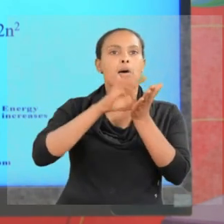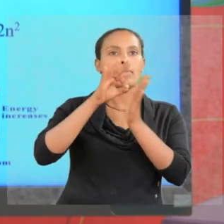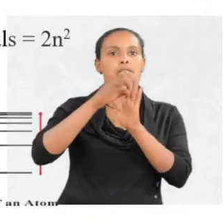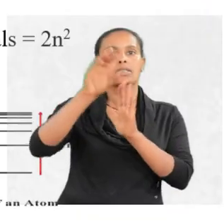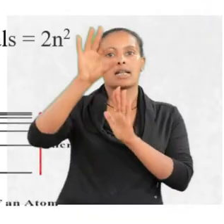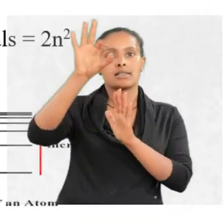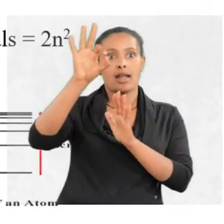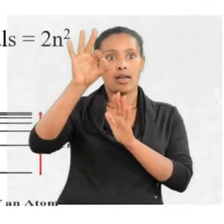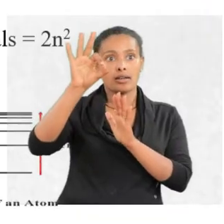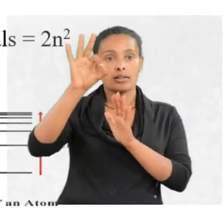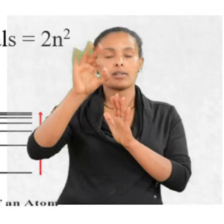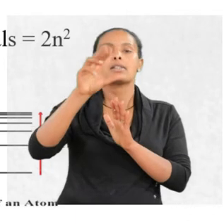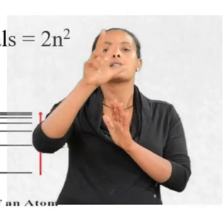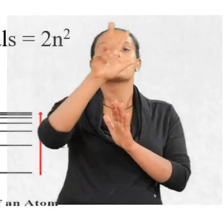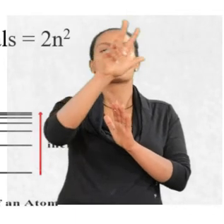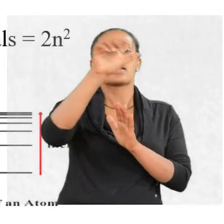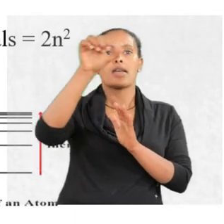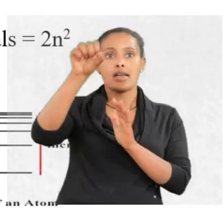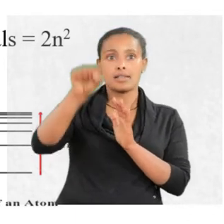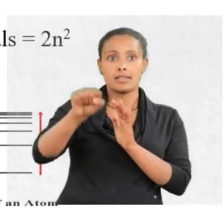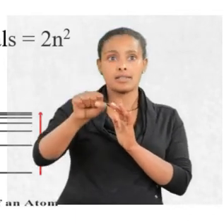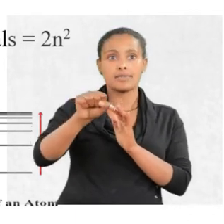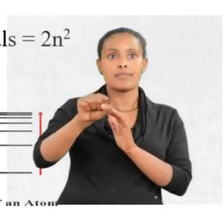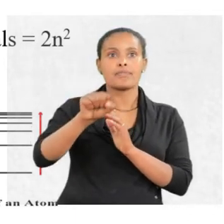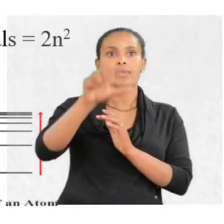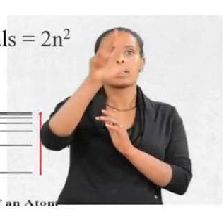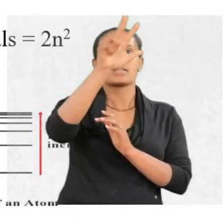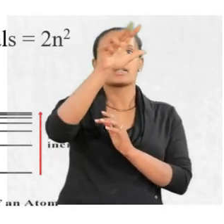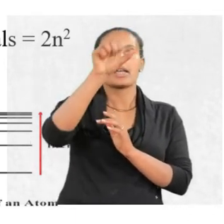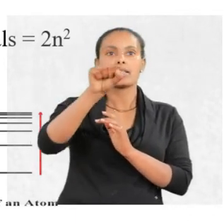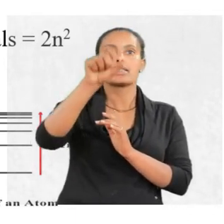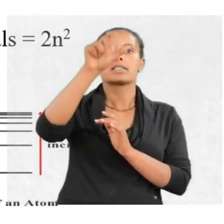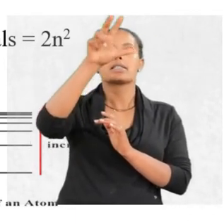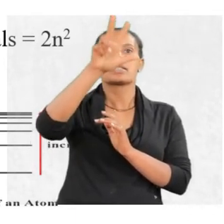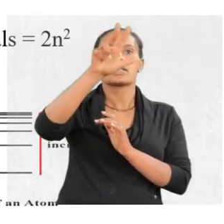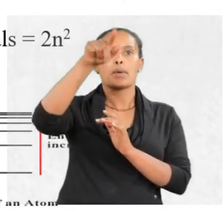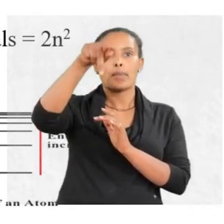to stream. 3s, 3p,